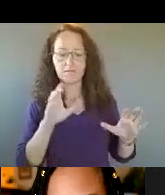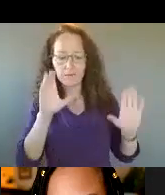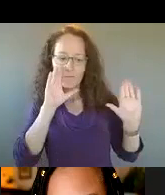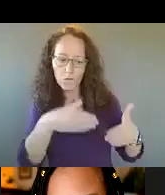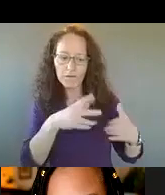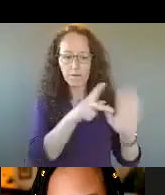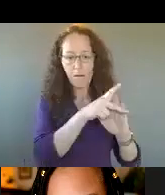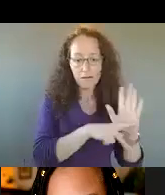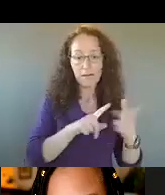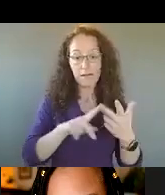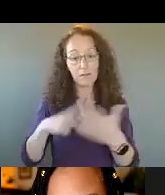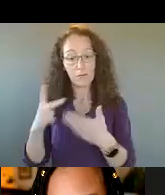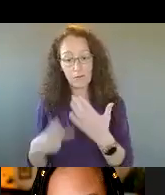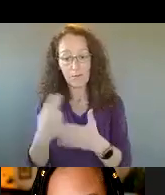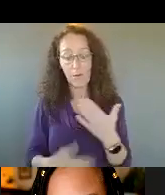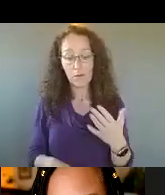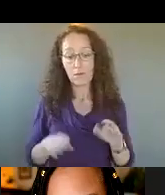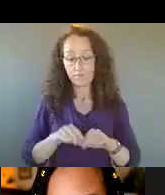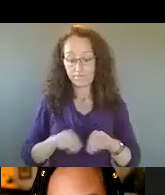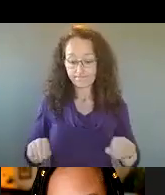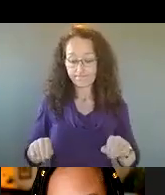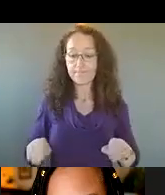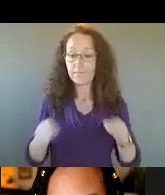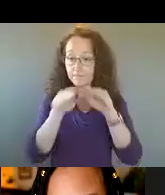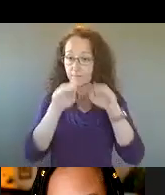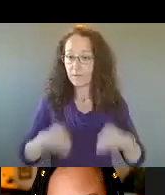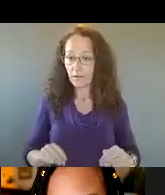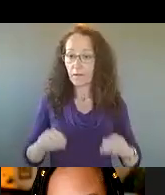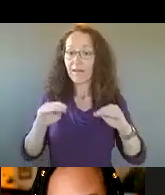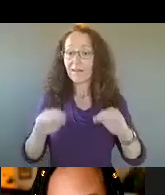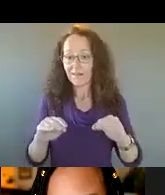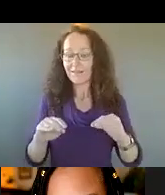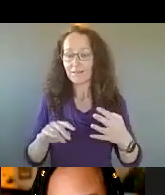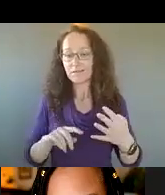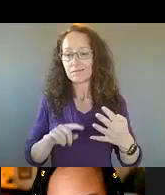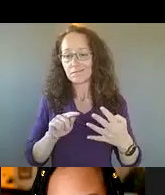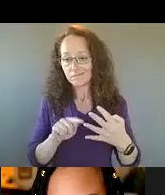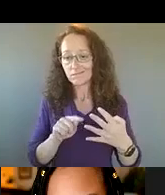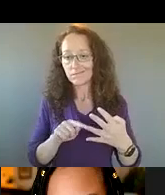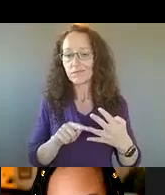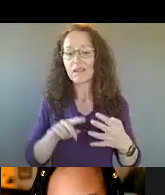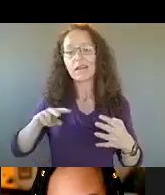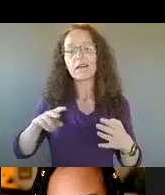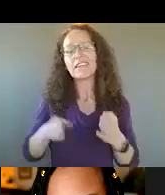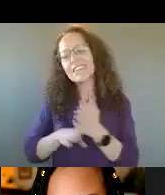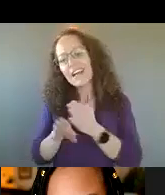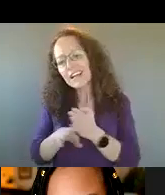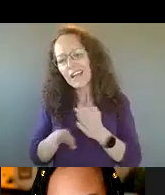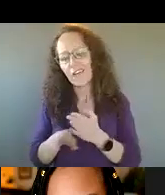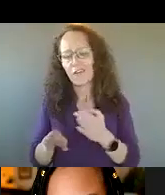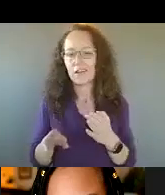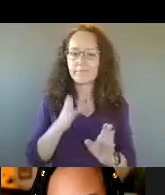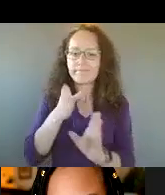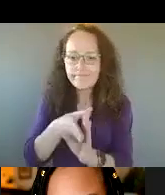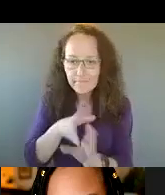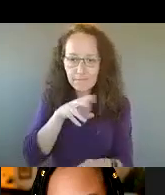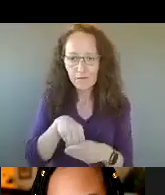prevention pyramid, is what we would call secondary prevention or what many people think of as intervention. This is working again in those most high risk